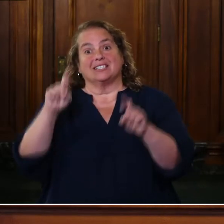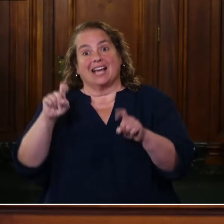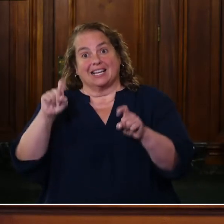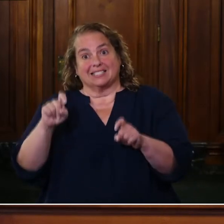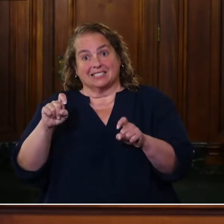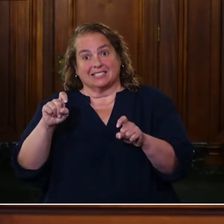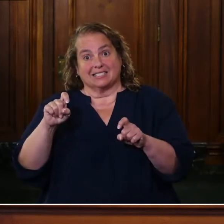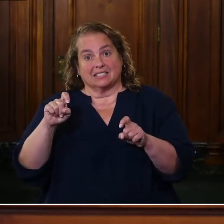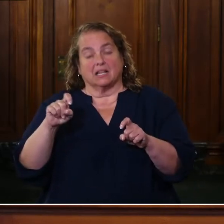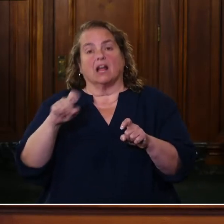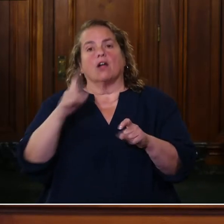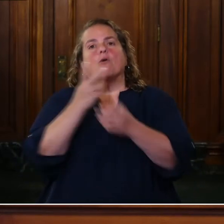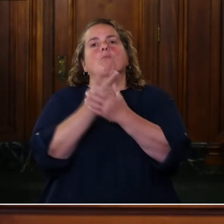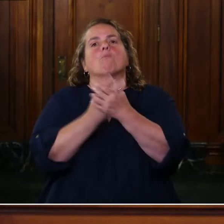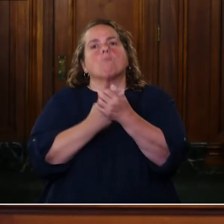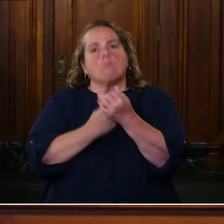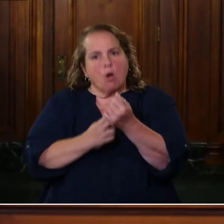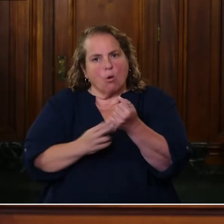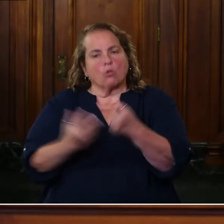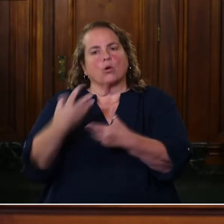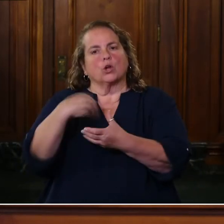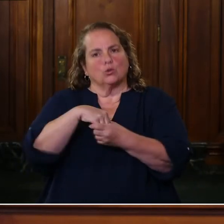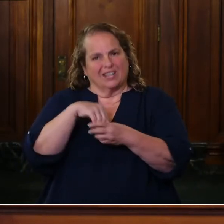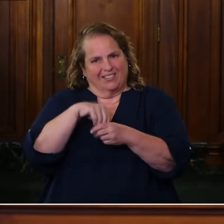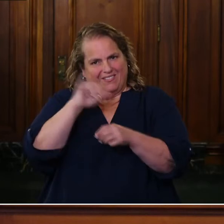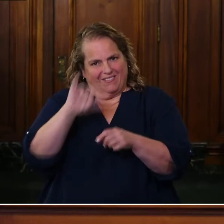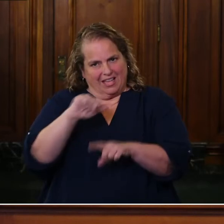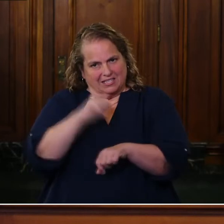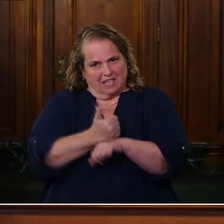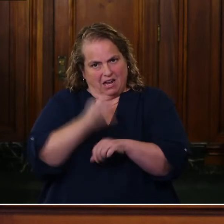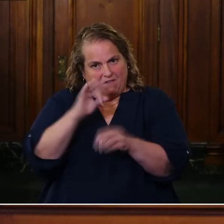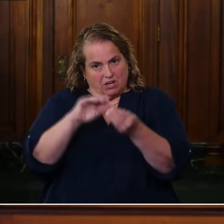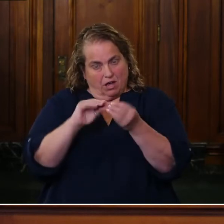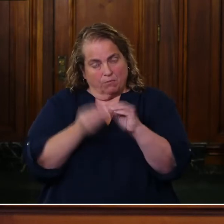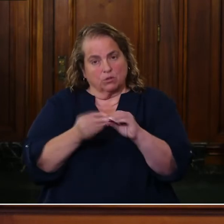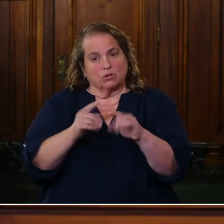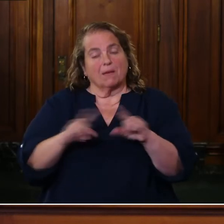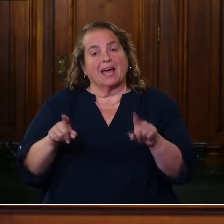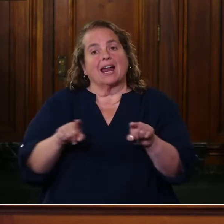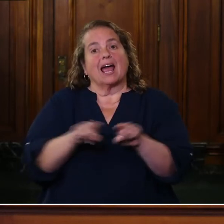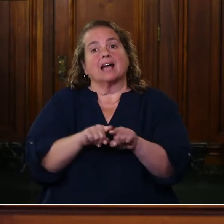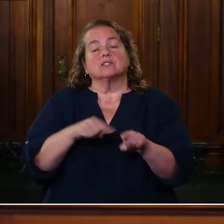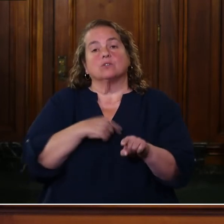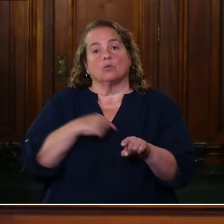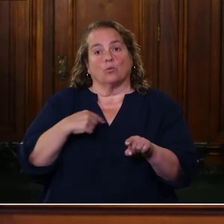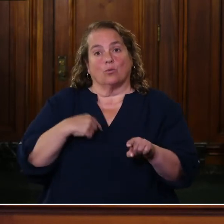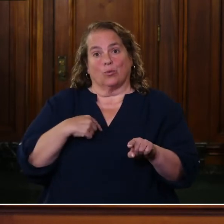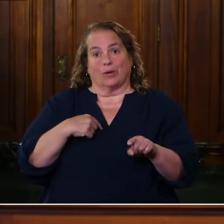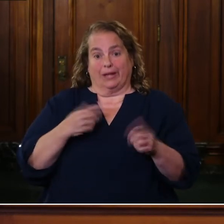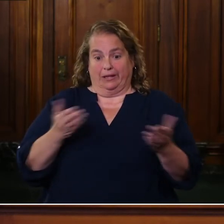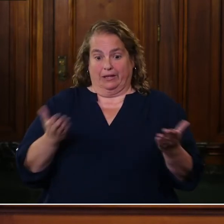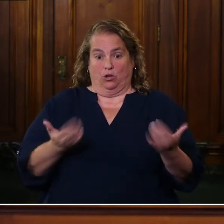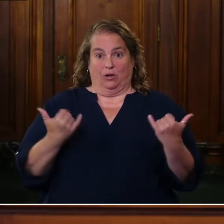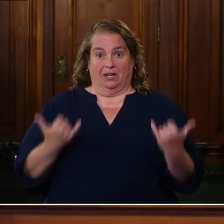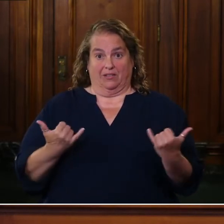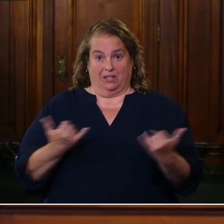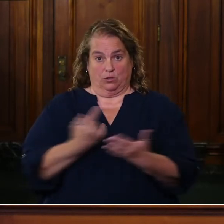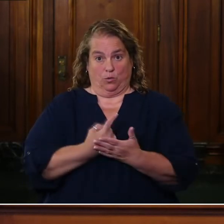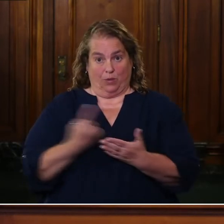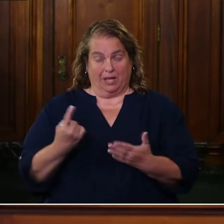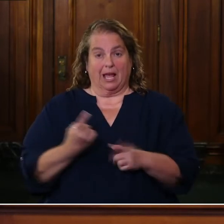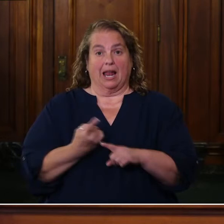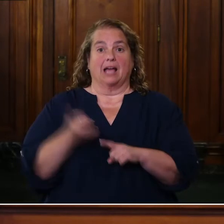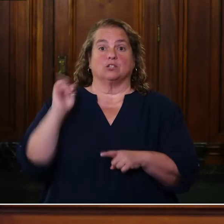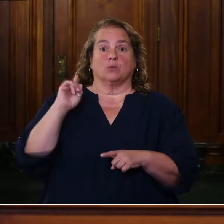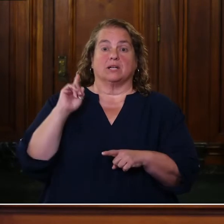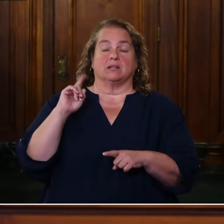included in that set of numbers. But as we sit here this week, I believe last week's positivity